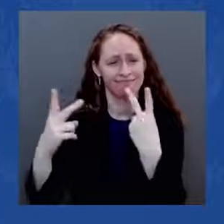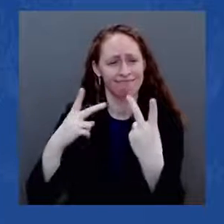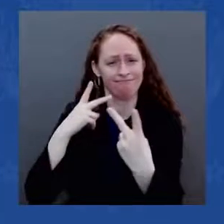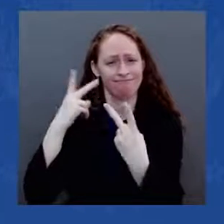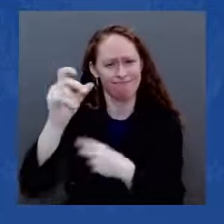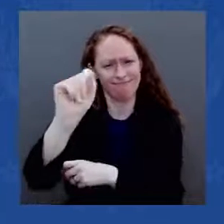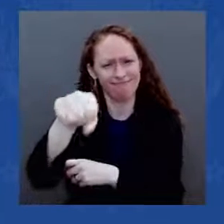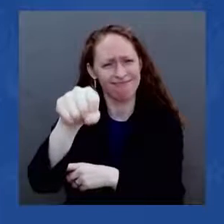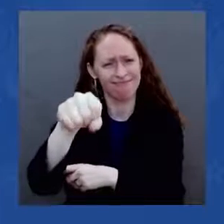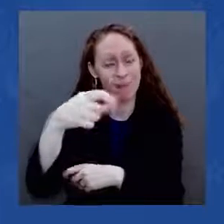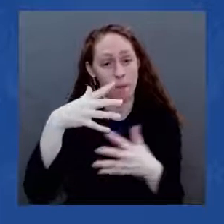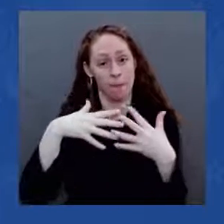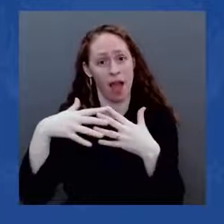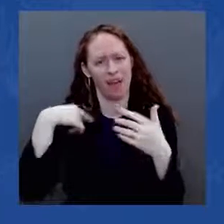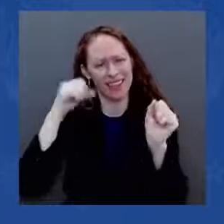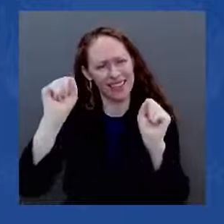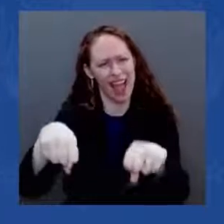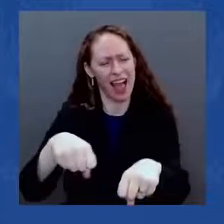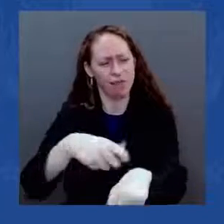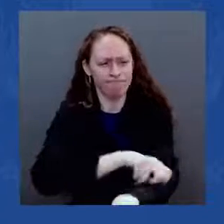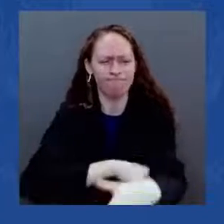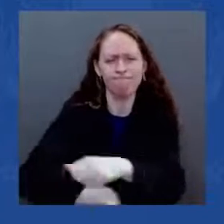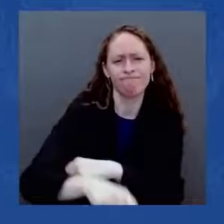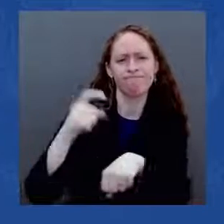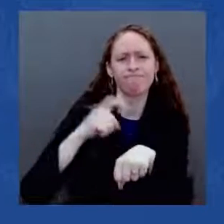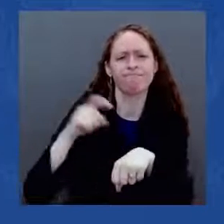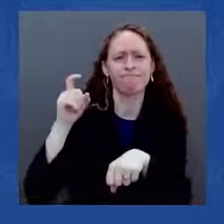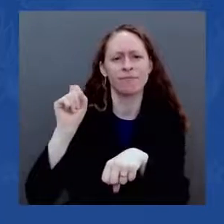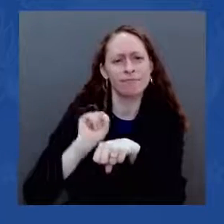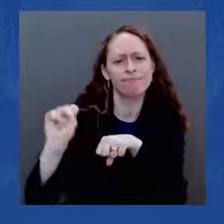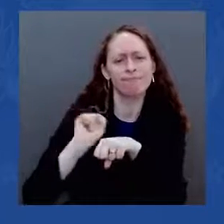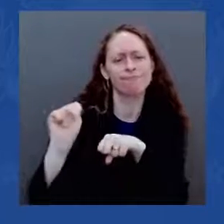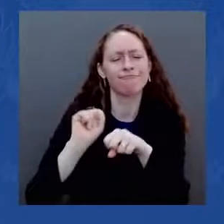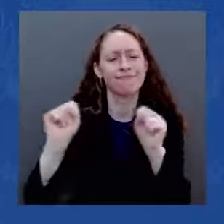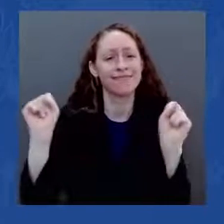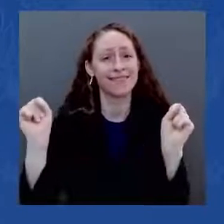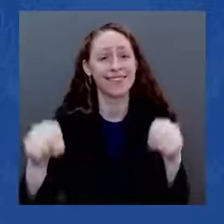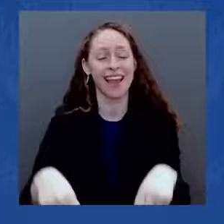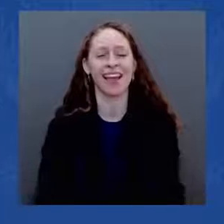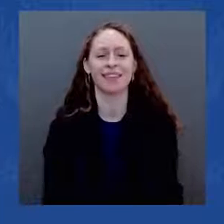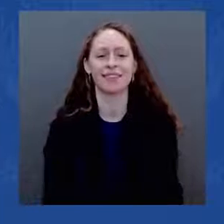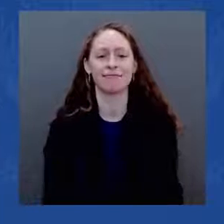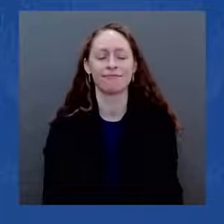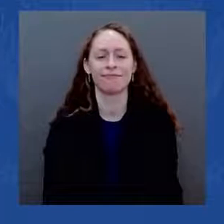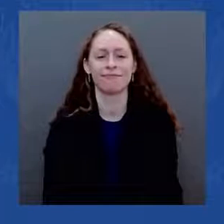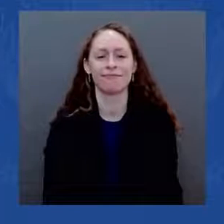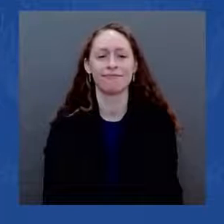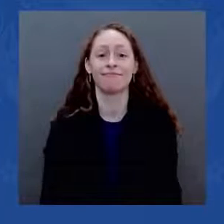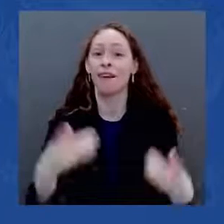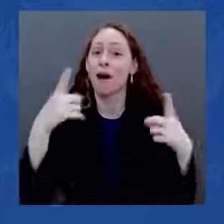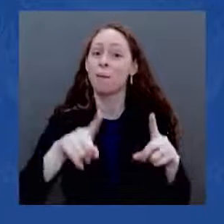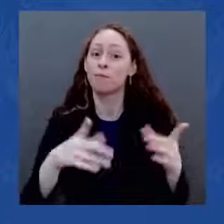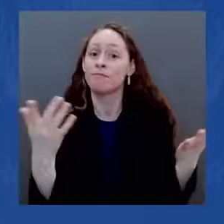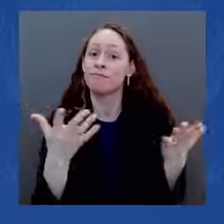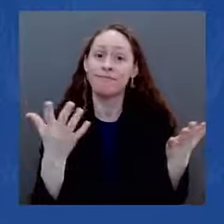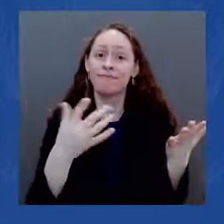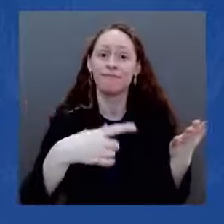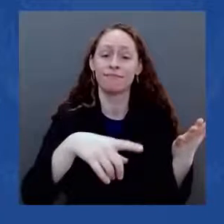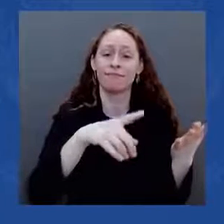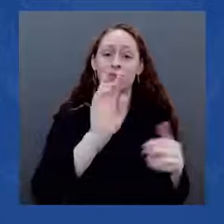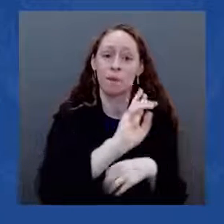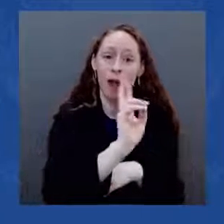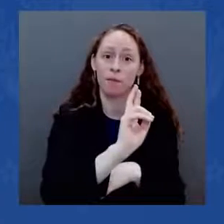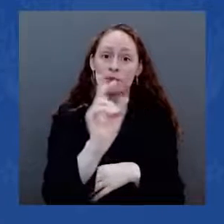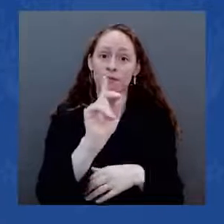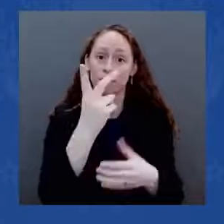bipartisan effort, President Biden is delivering the largest investment in infrastructure since Eisenhower. So for most people, the largest in